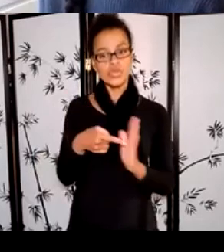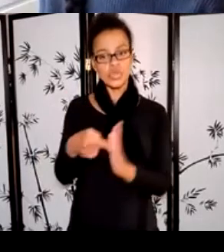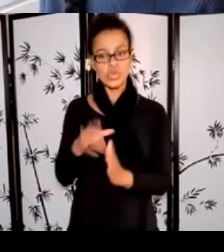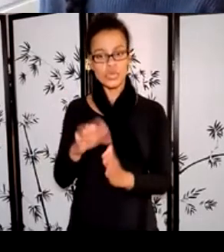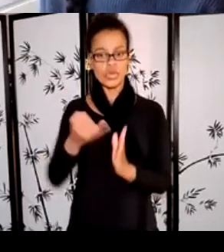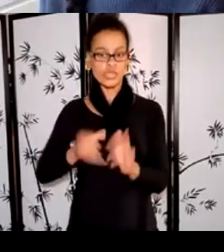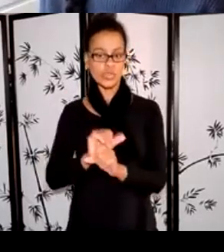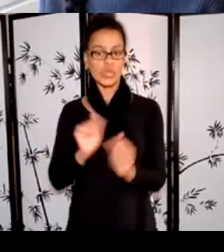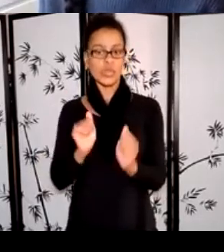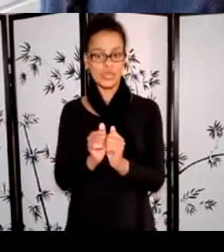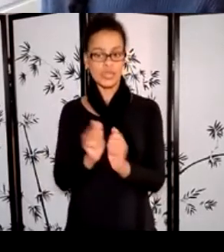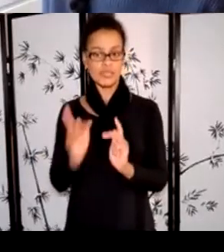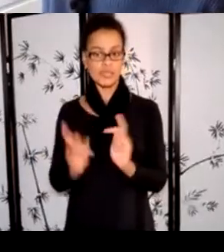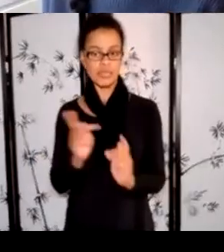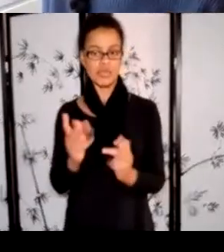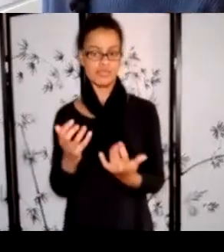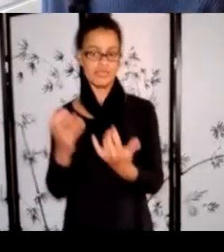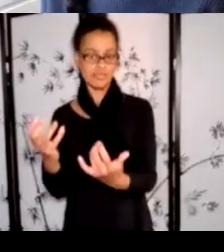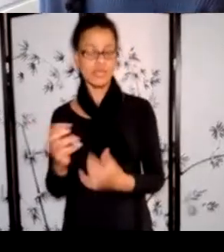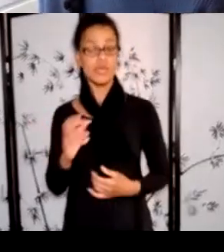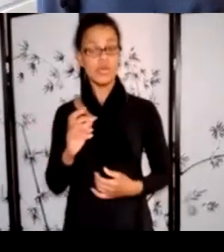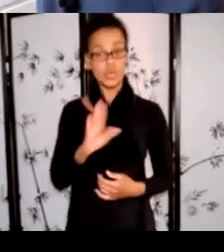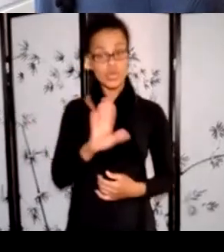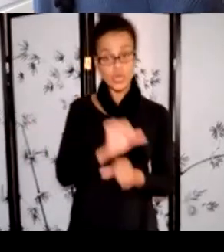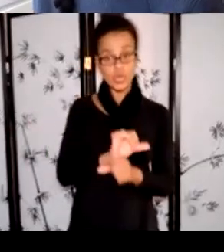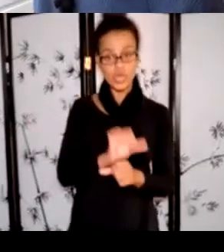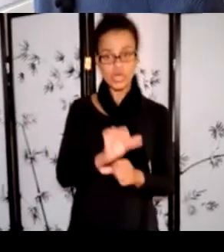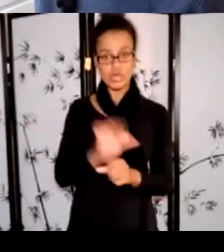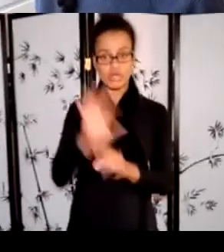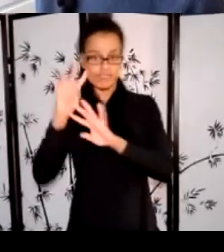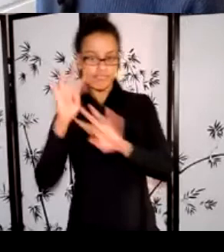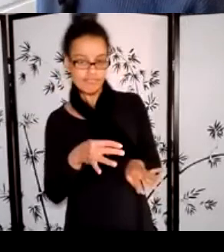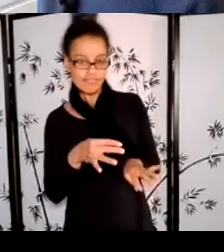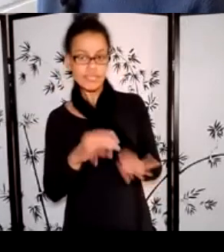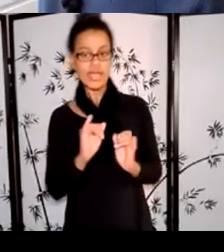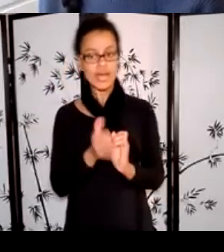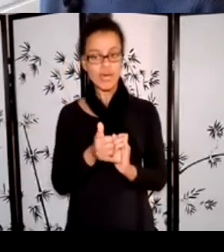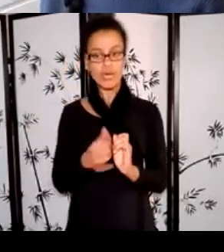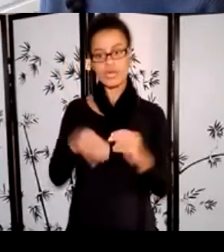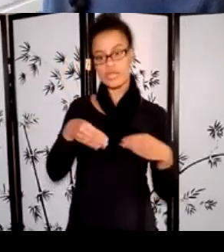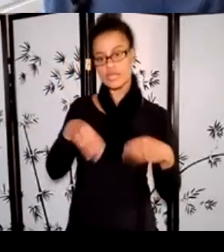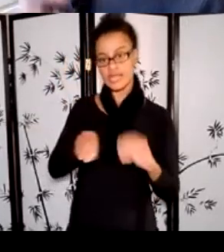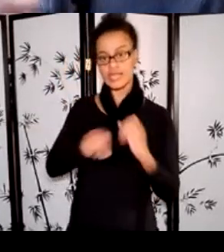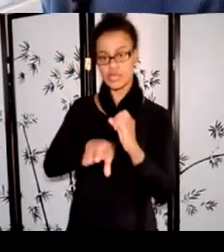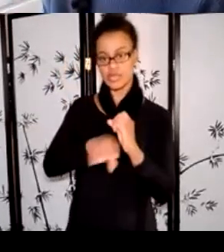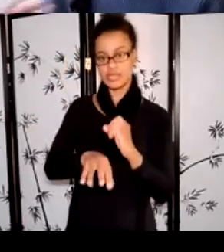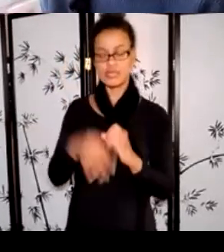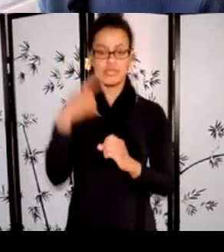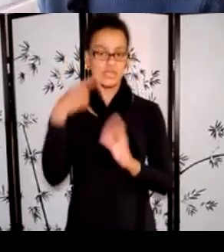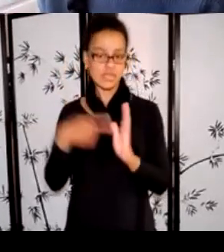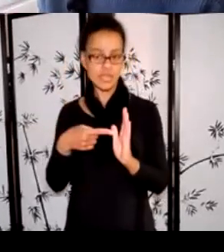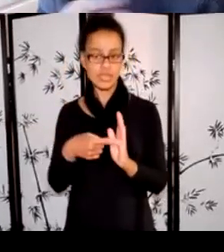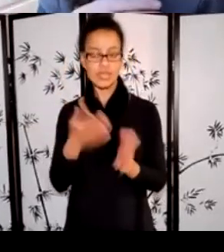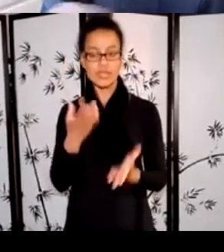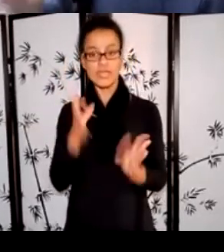public or raising awareness of your work, including marketing and selling. This could involve the creation and production of